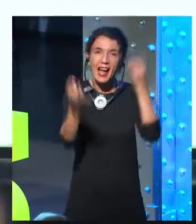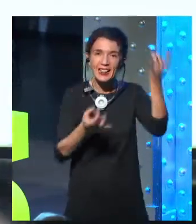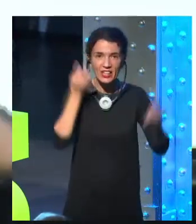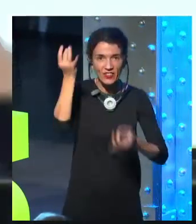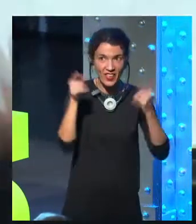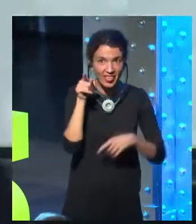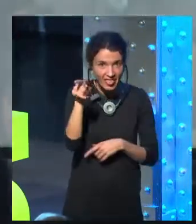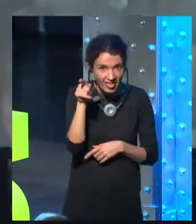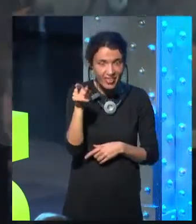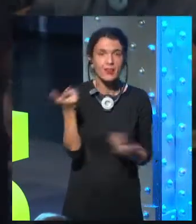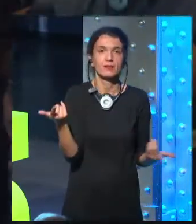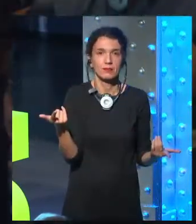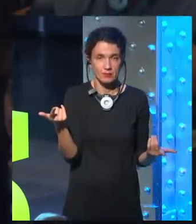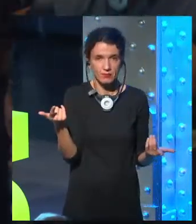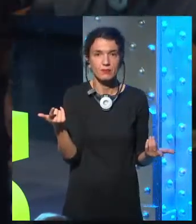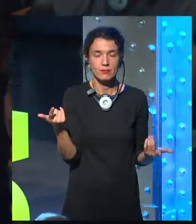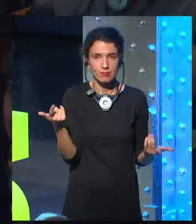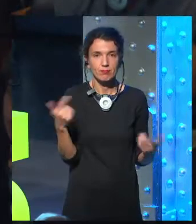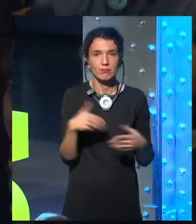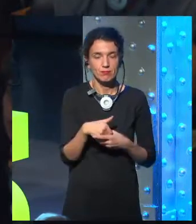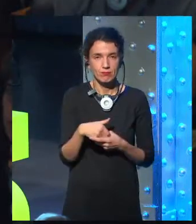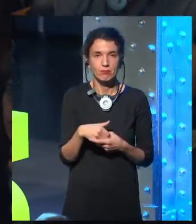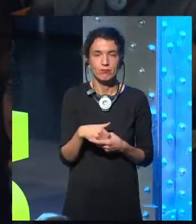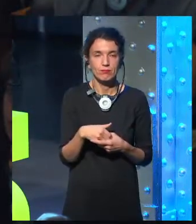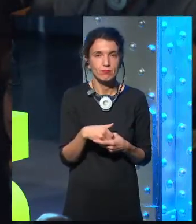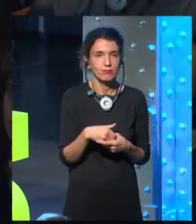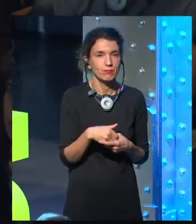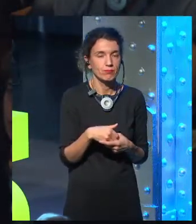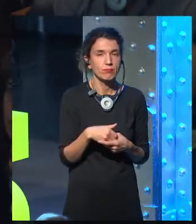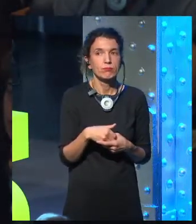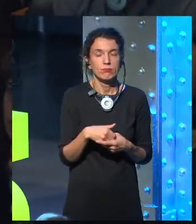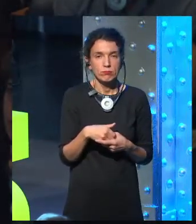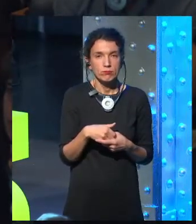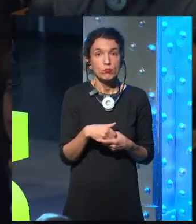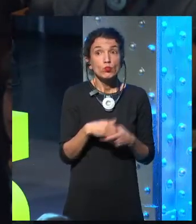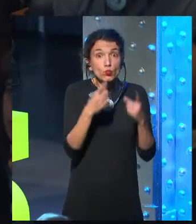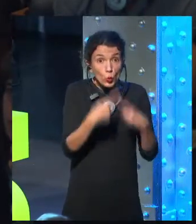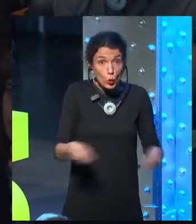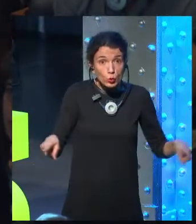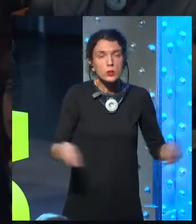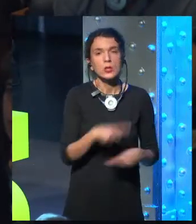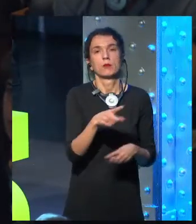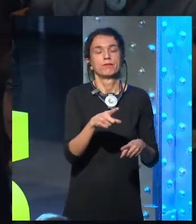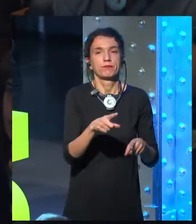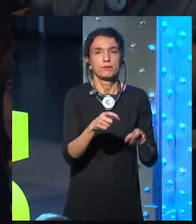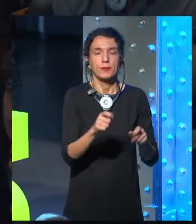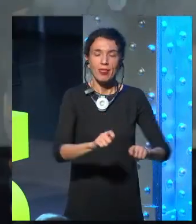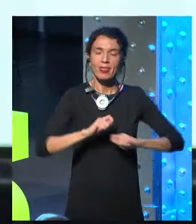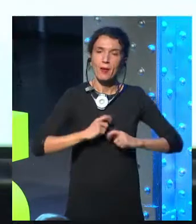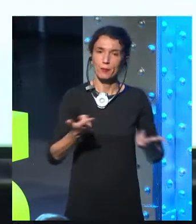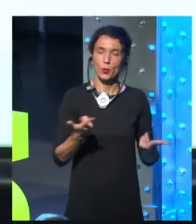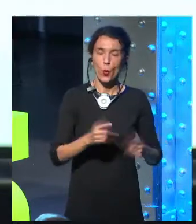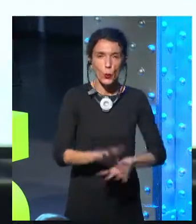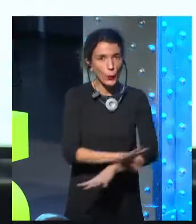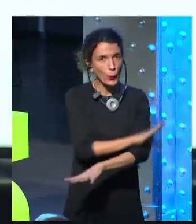beautiful, resonant tones that give us emotion. That's missing when you try to automate things. What is a